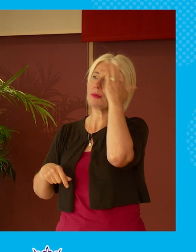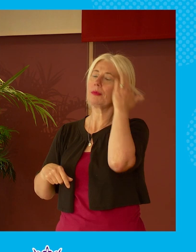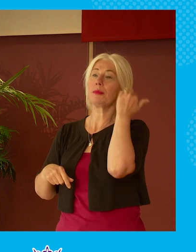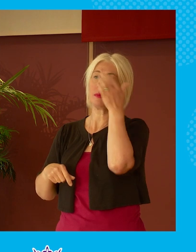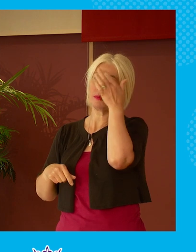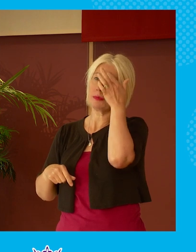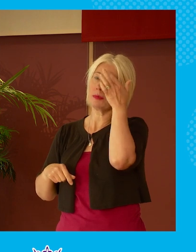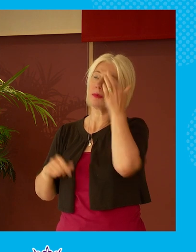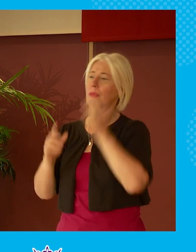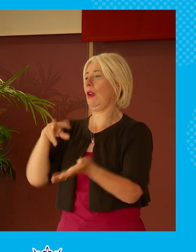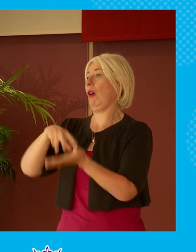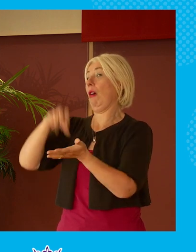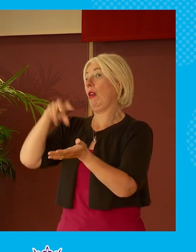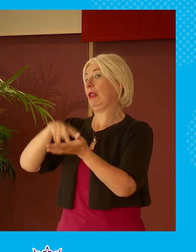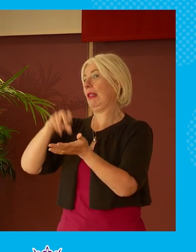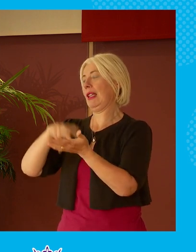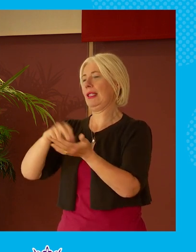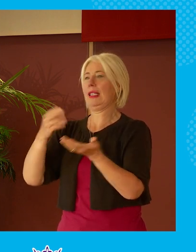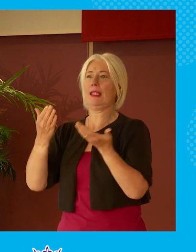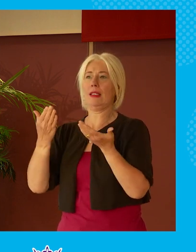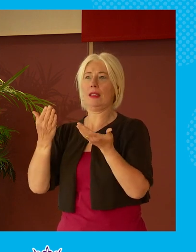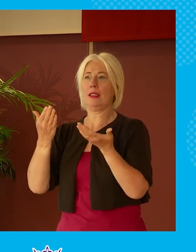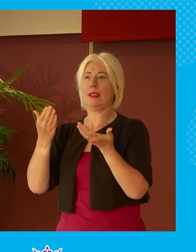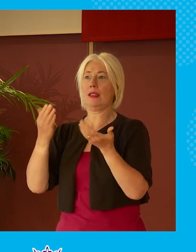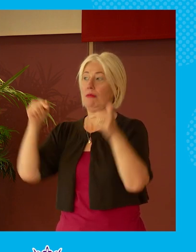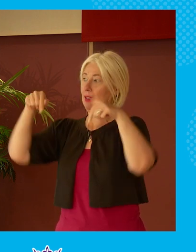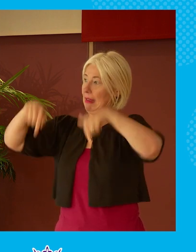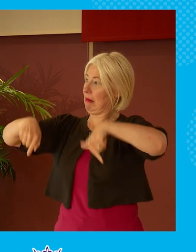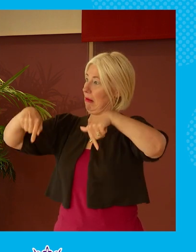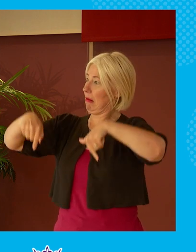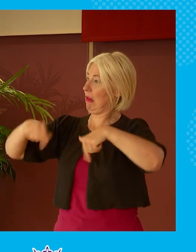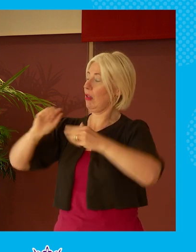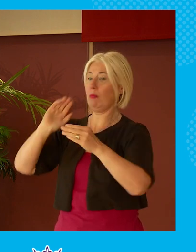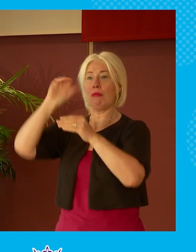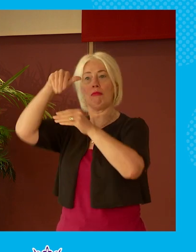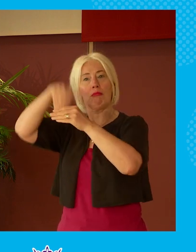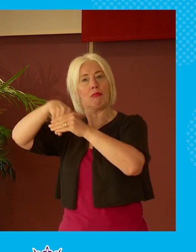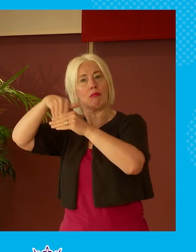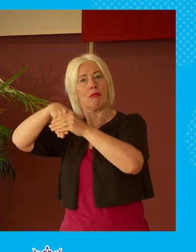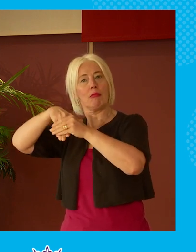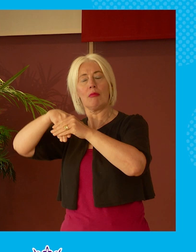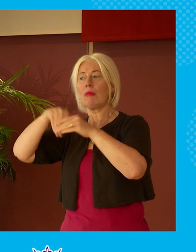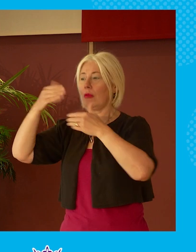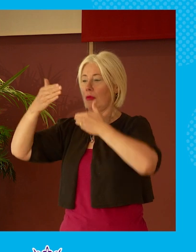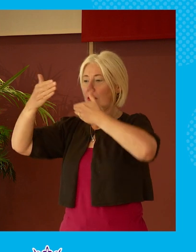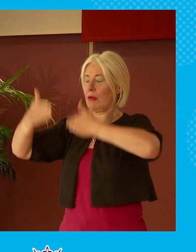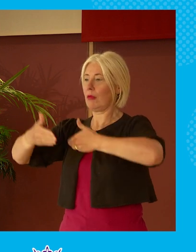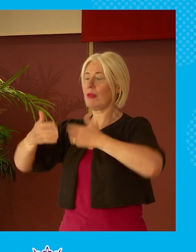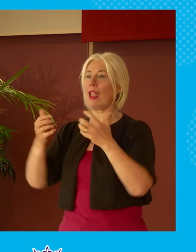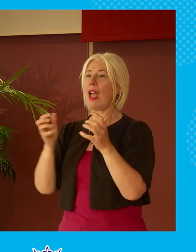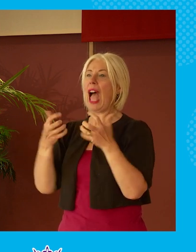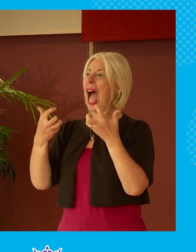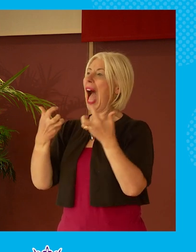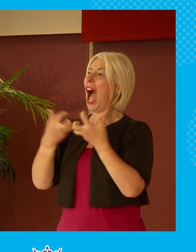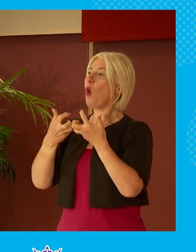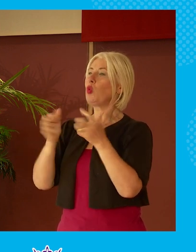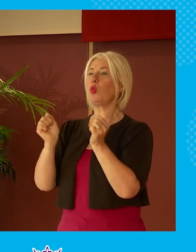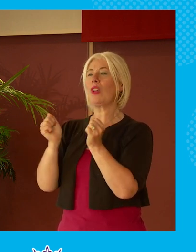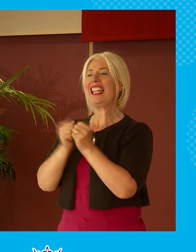We are delighted you can join us today to participate in the session on how to disagree